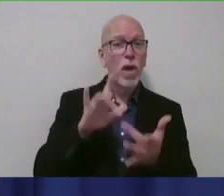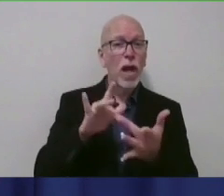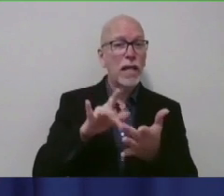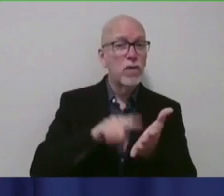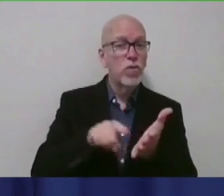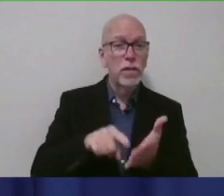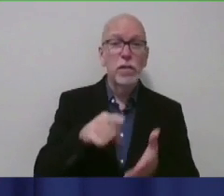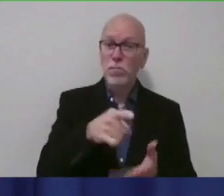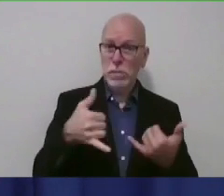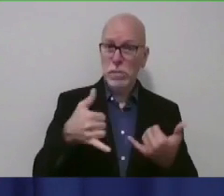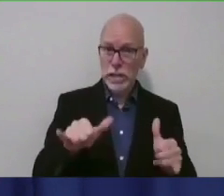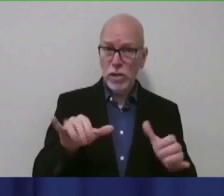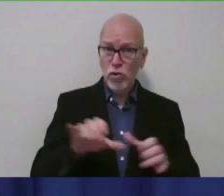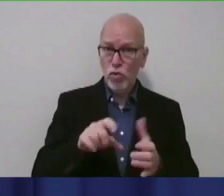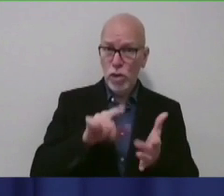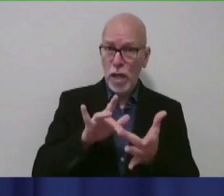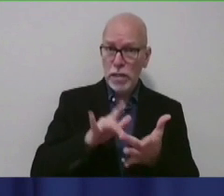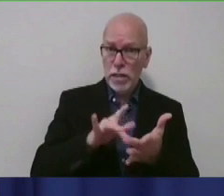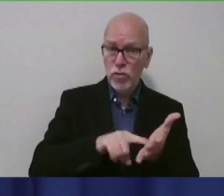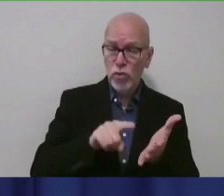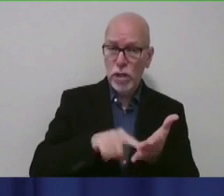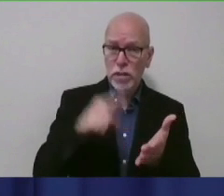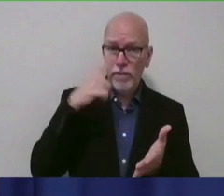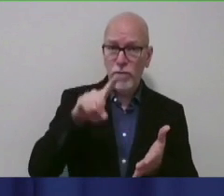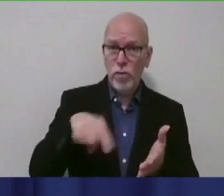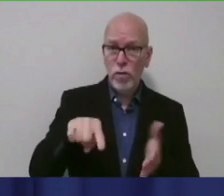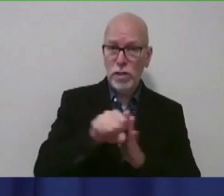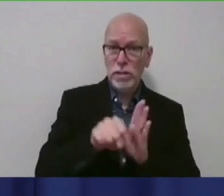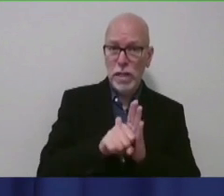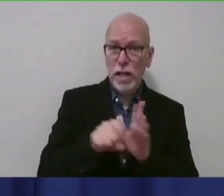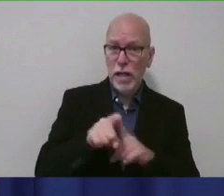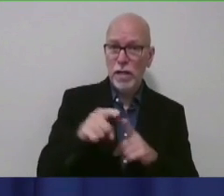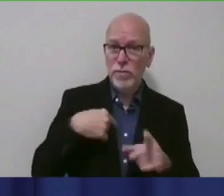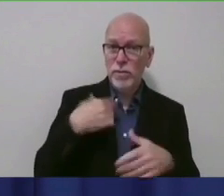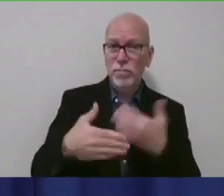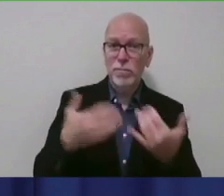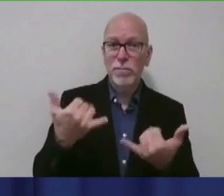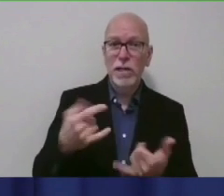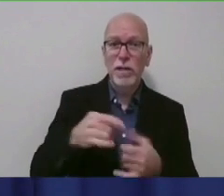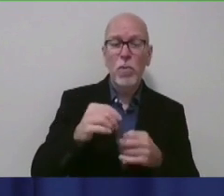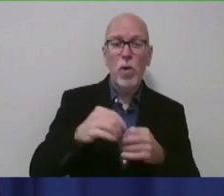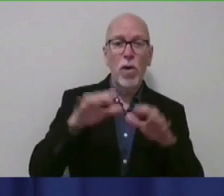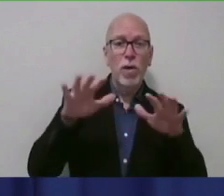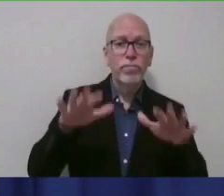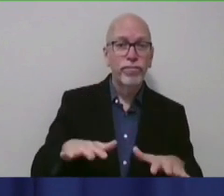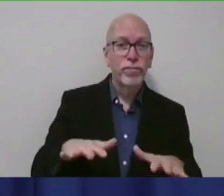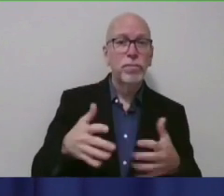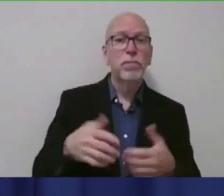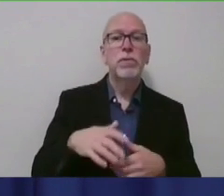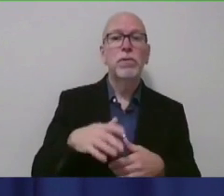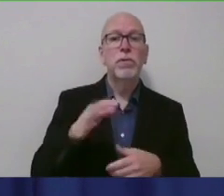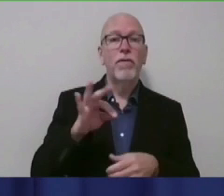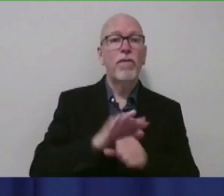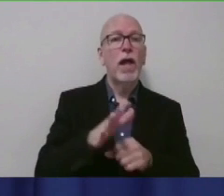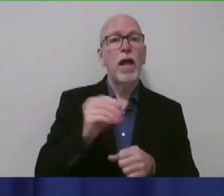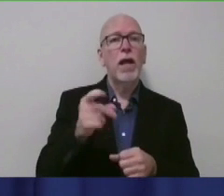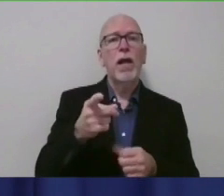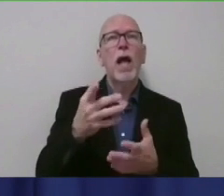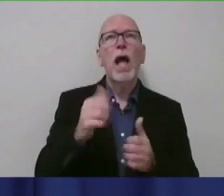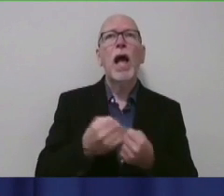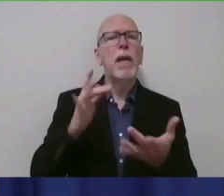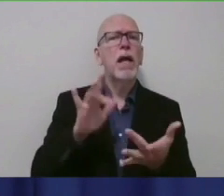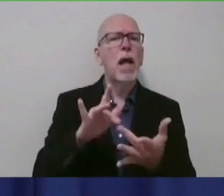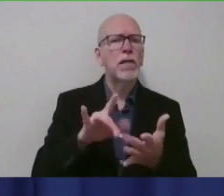still doing contact tracing for the state as we go into kind of this more fallow area of the virus? And if so, how many contact